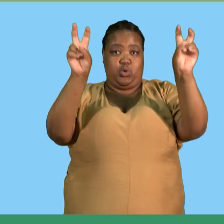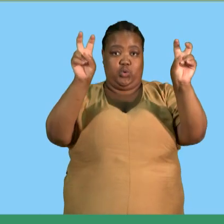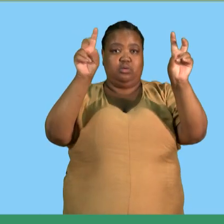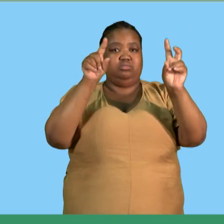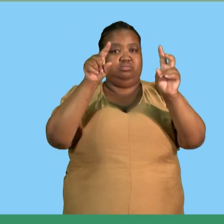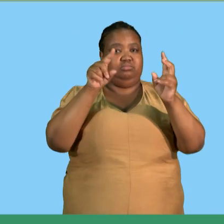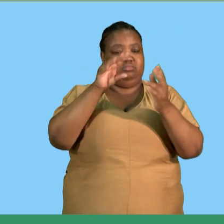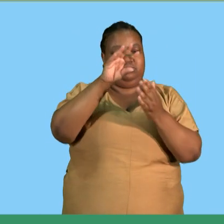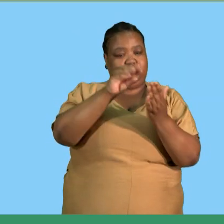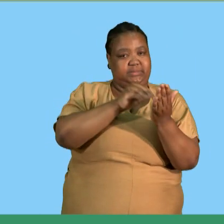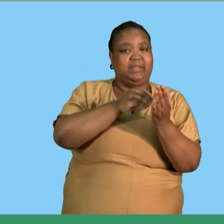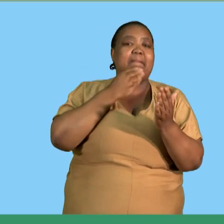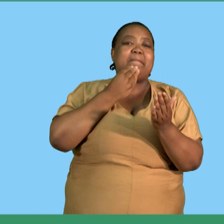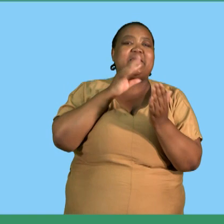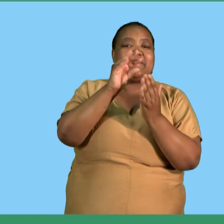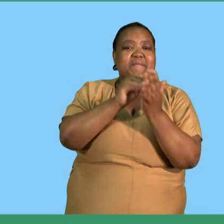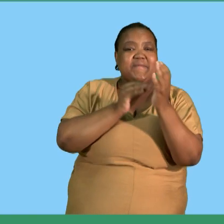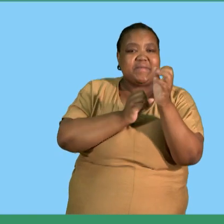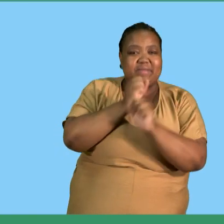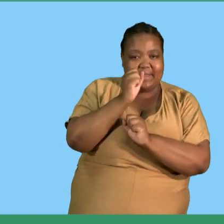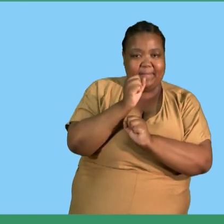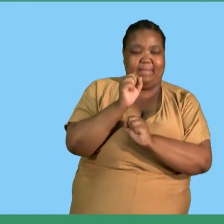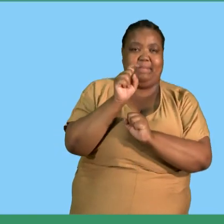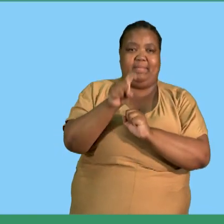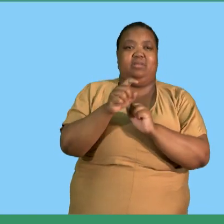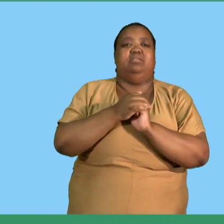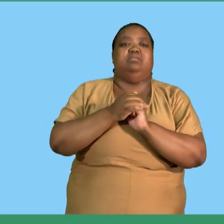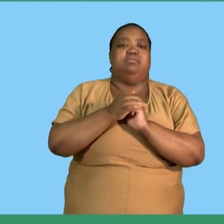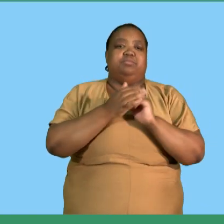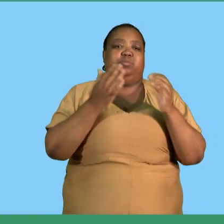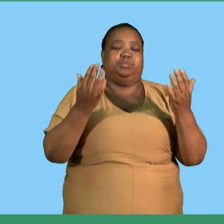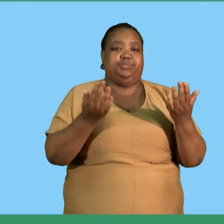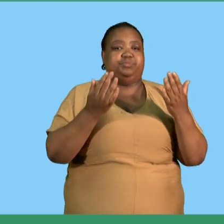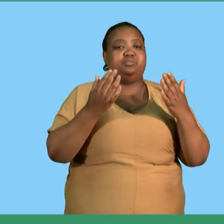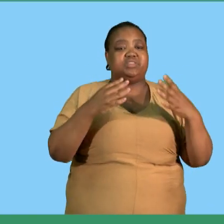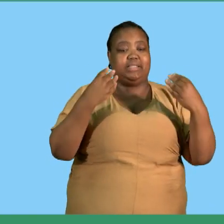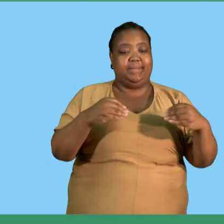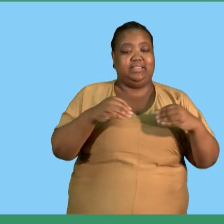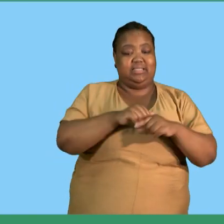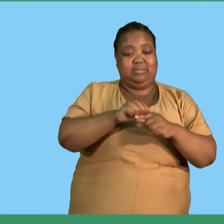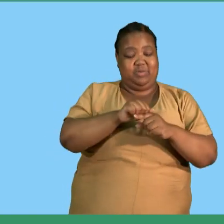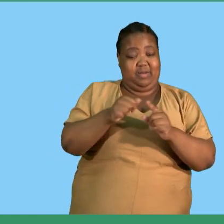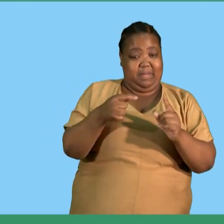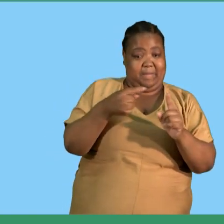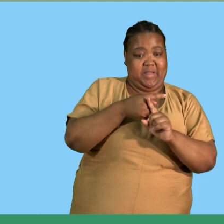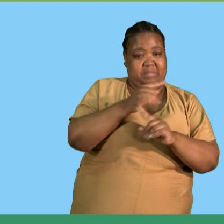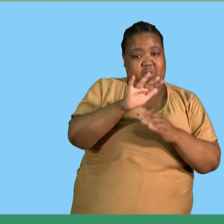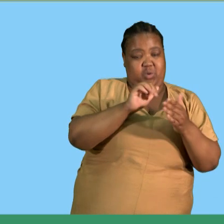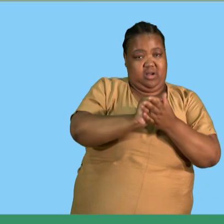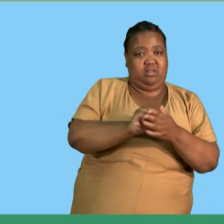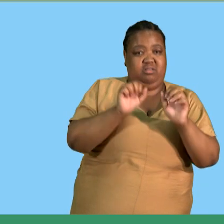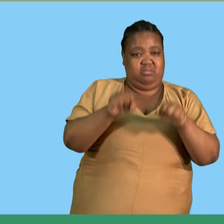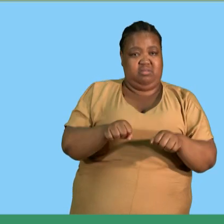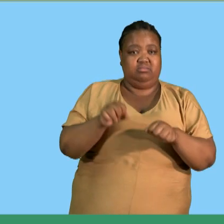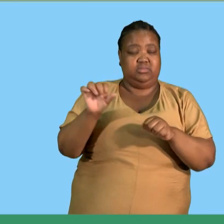right let's start now right unethical business practice we need to go back to a scenario